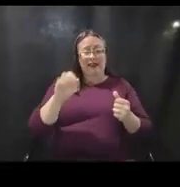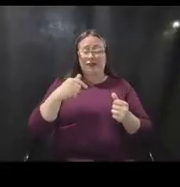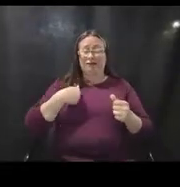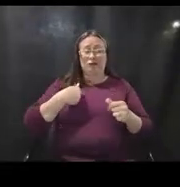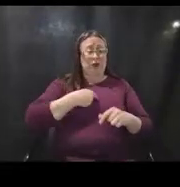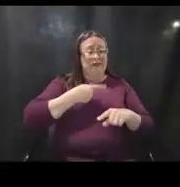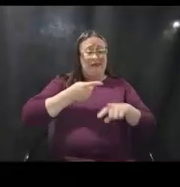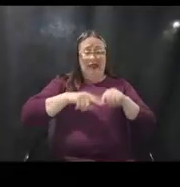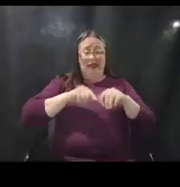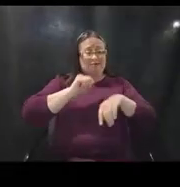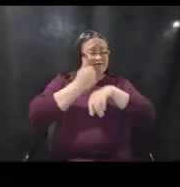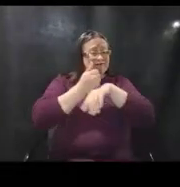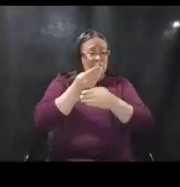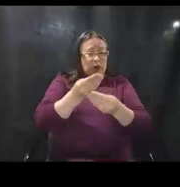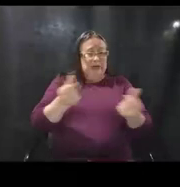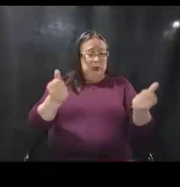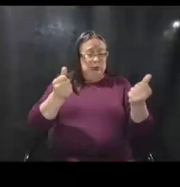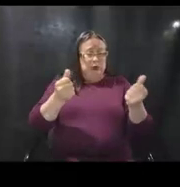meet resolution.